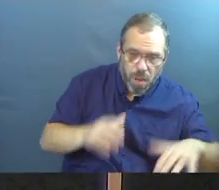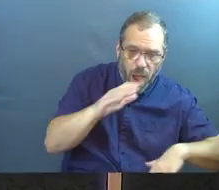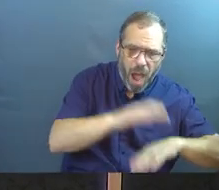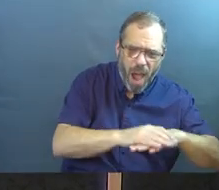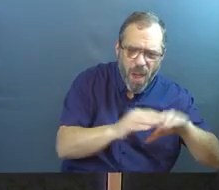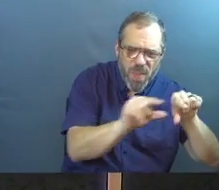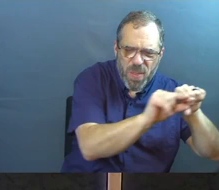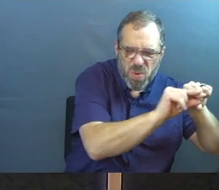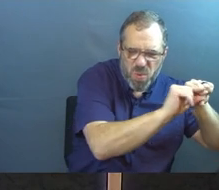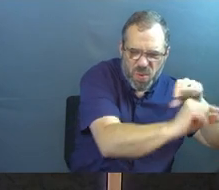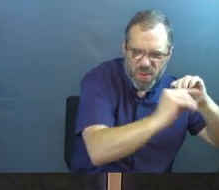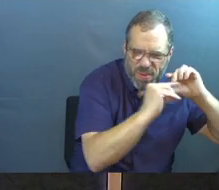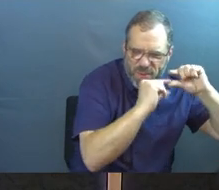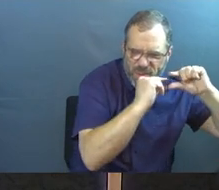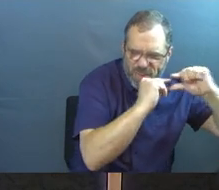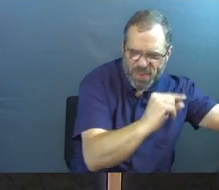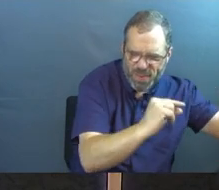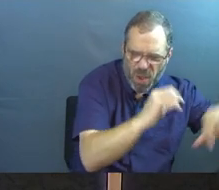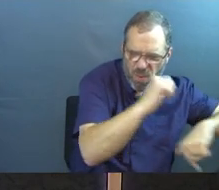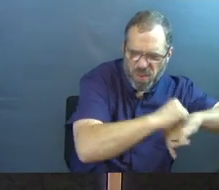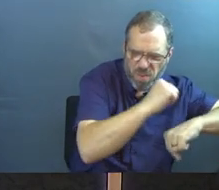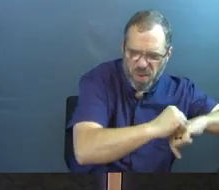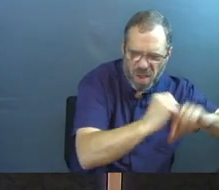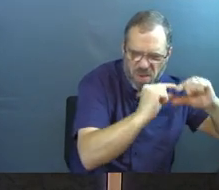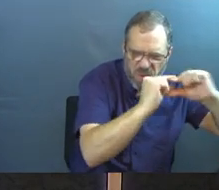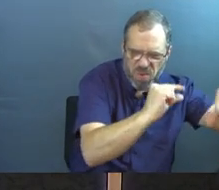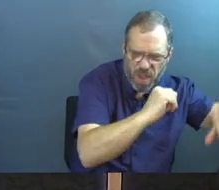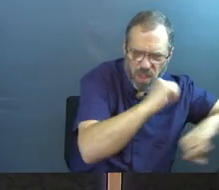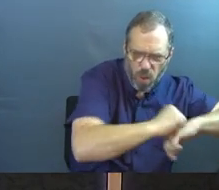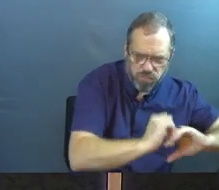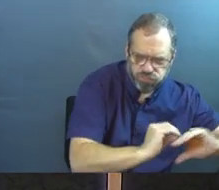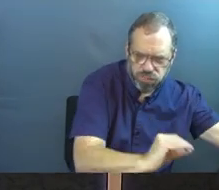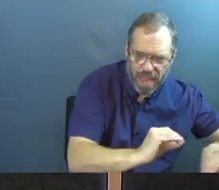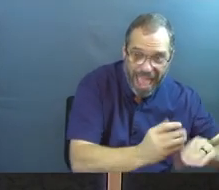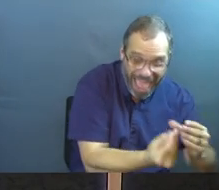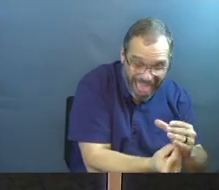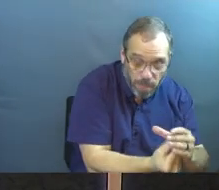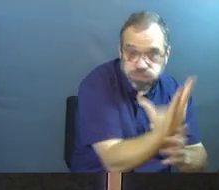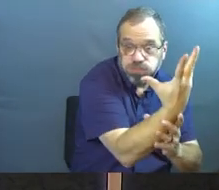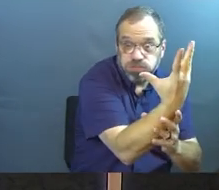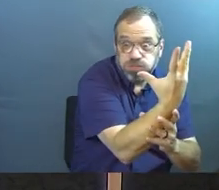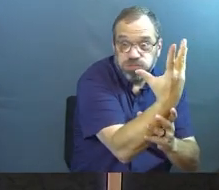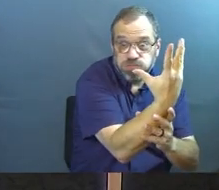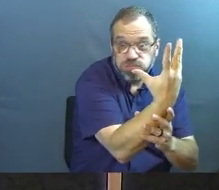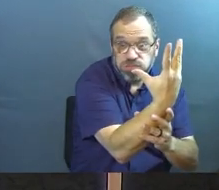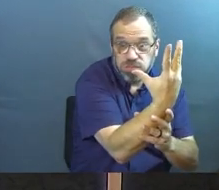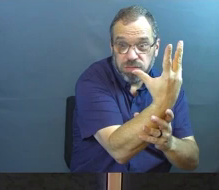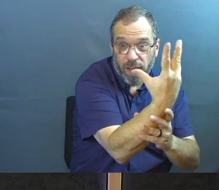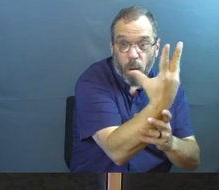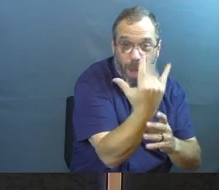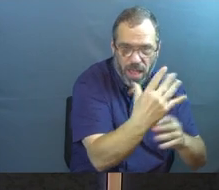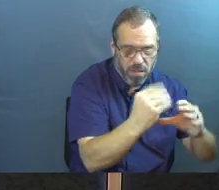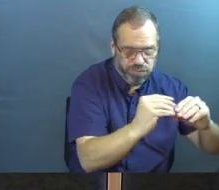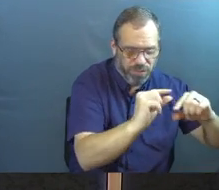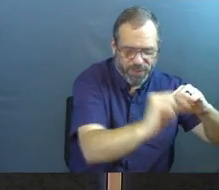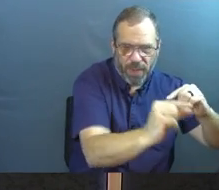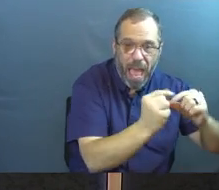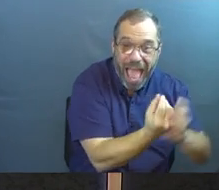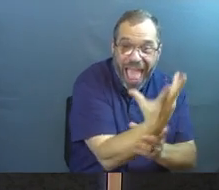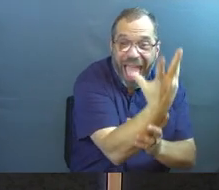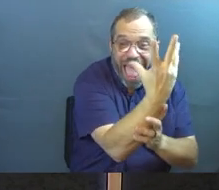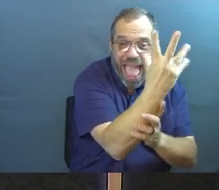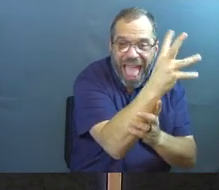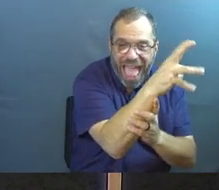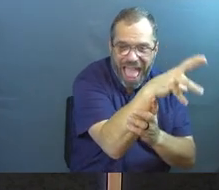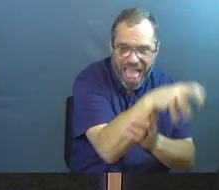on shallow soil with underlying rock, and the seeds sprouted quickly because the soil was shallow. But the plants soon